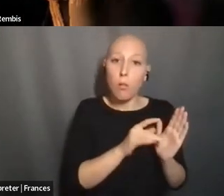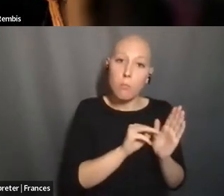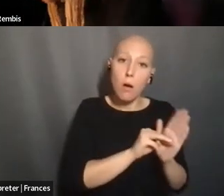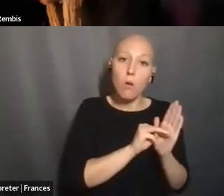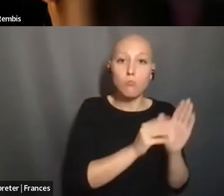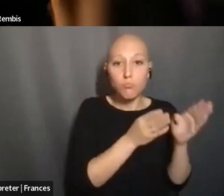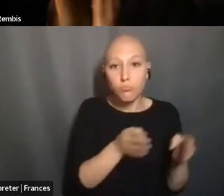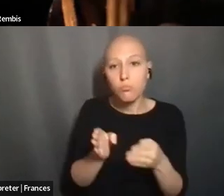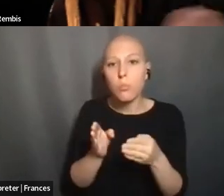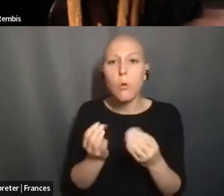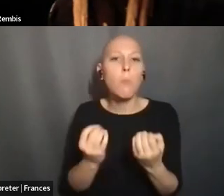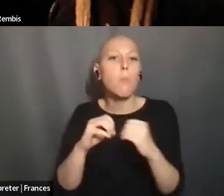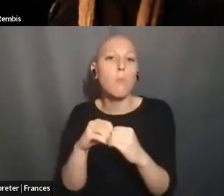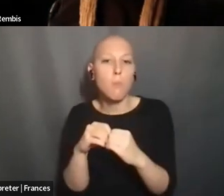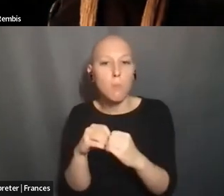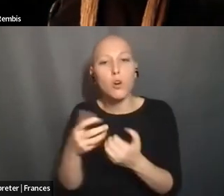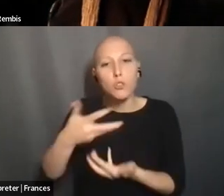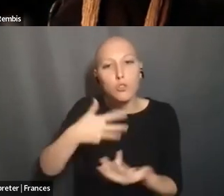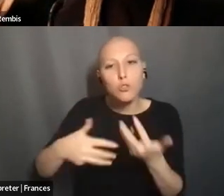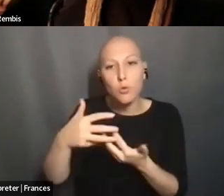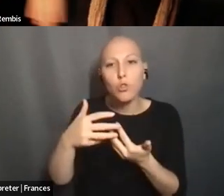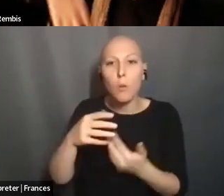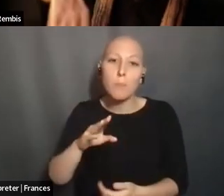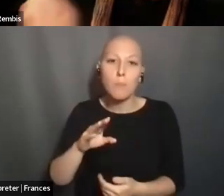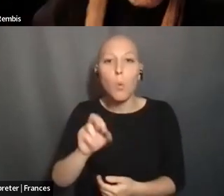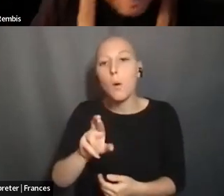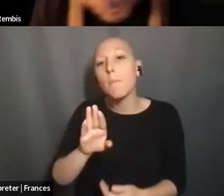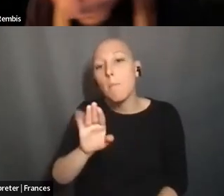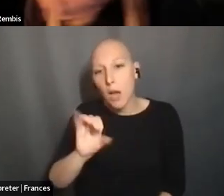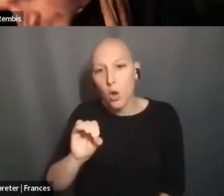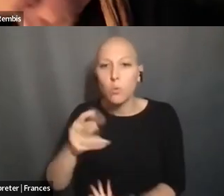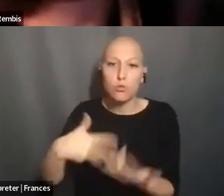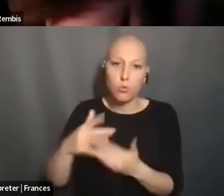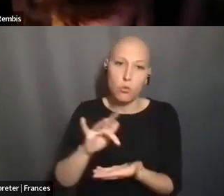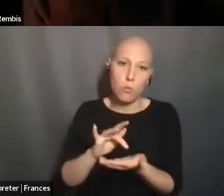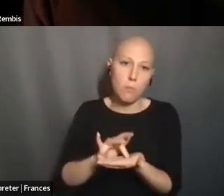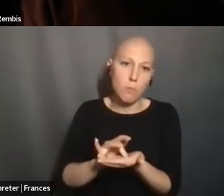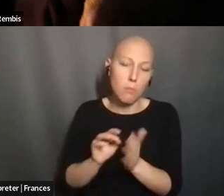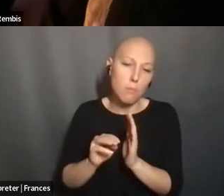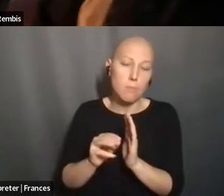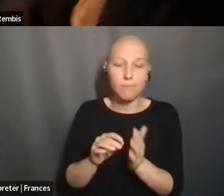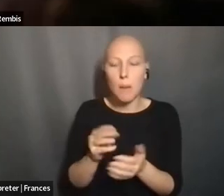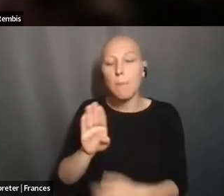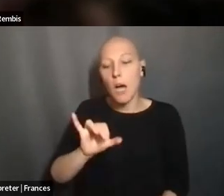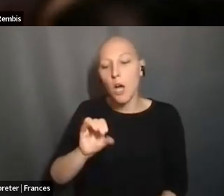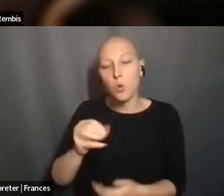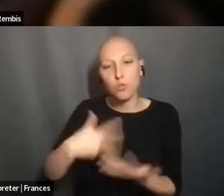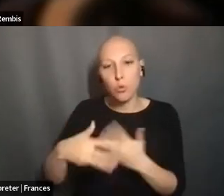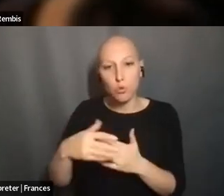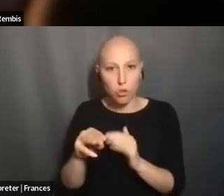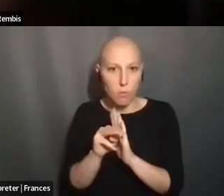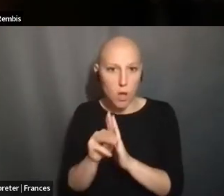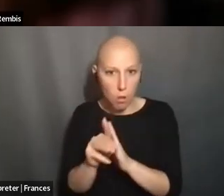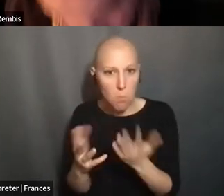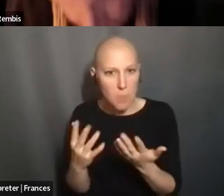IN TERMS OF THINKING OF QUALITY OF LIFE, HUMAN ABILITY, AND SO ON. AND I SEE REBECCA NOTTING,